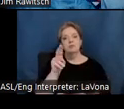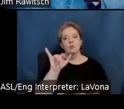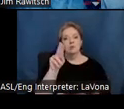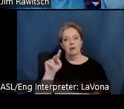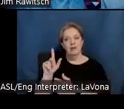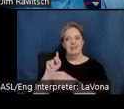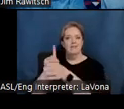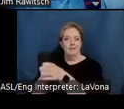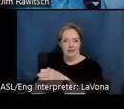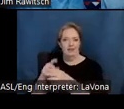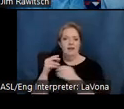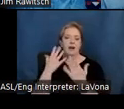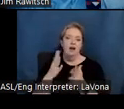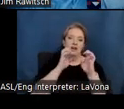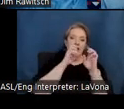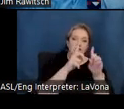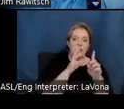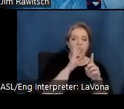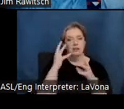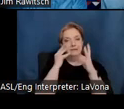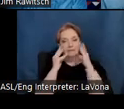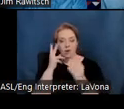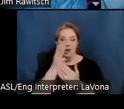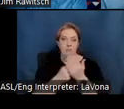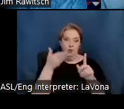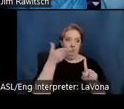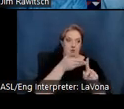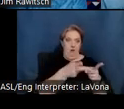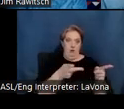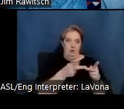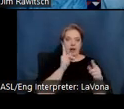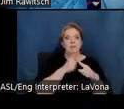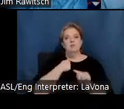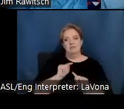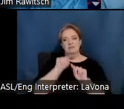experiences both on-site and through our Art for Living programs in local schools.